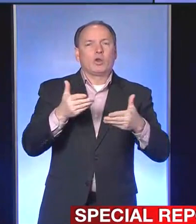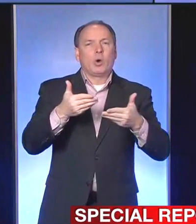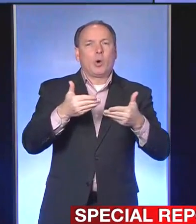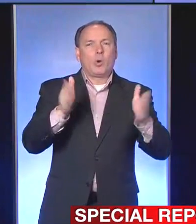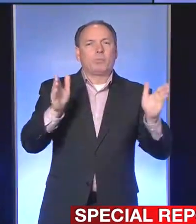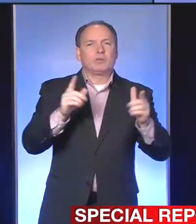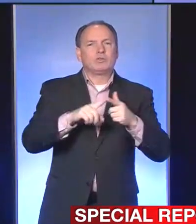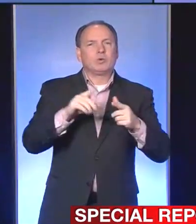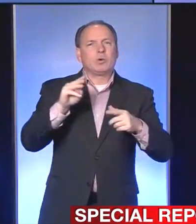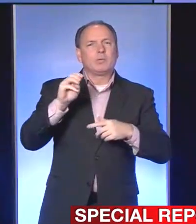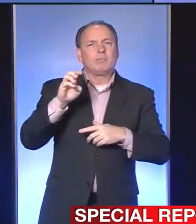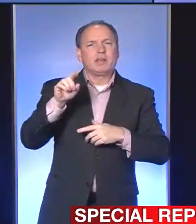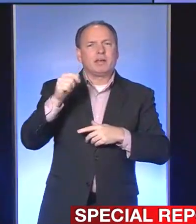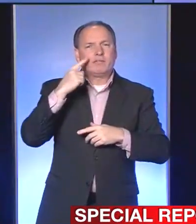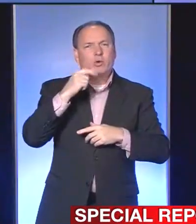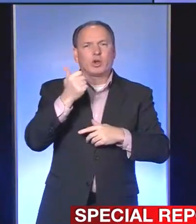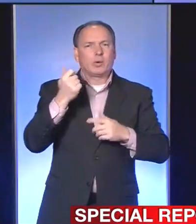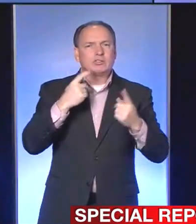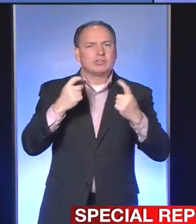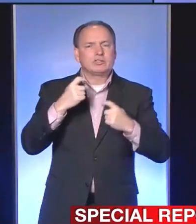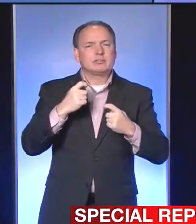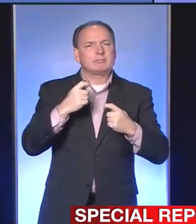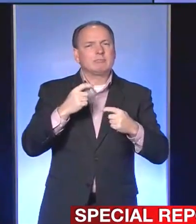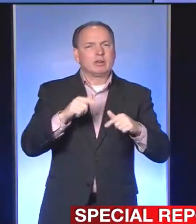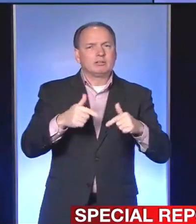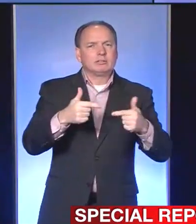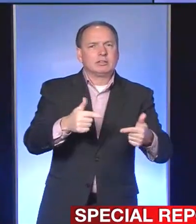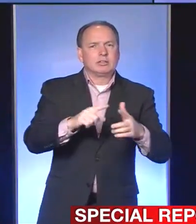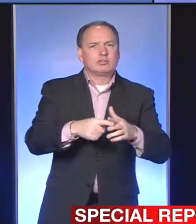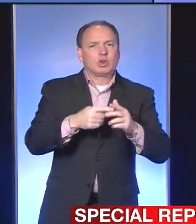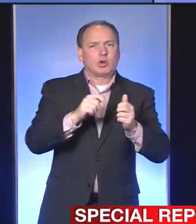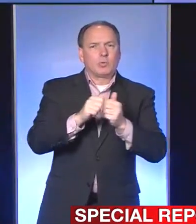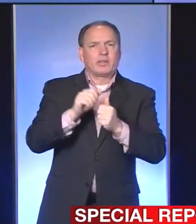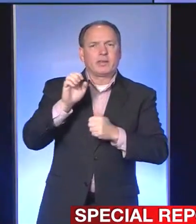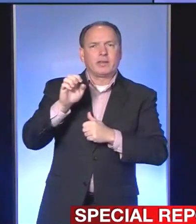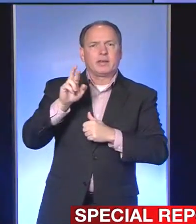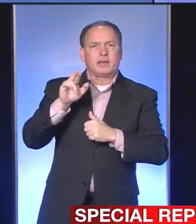up to the media for questions. And we're going to start today with the Erie Times News.